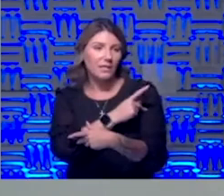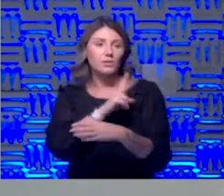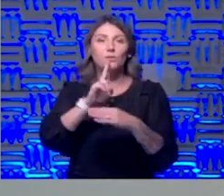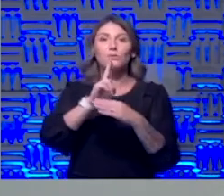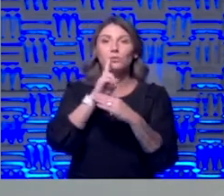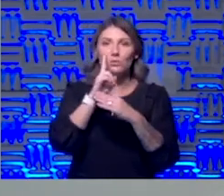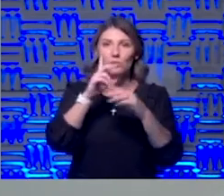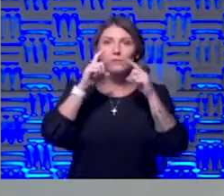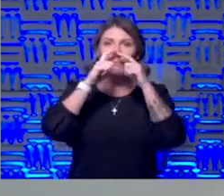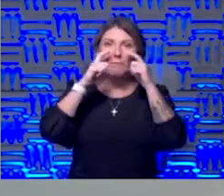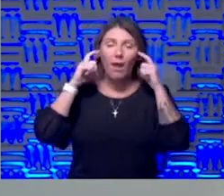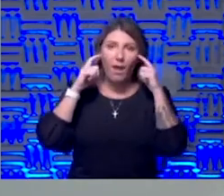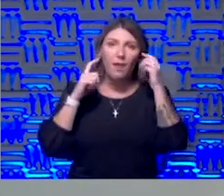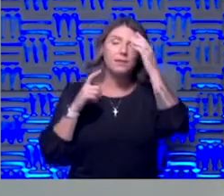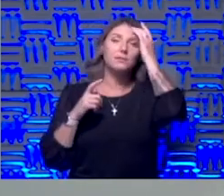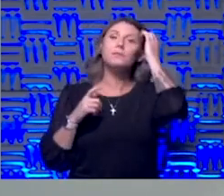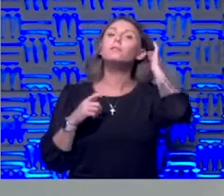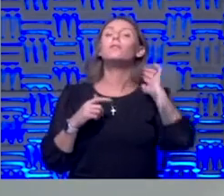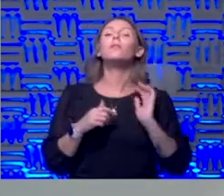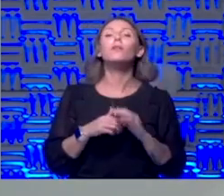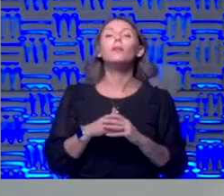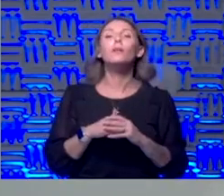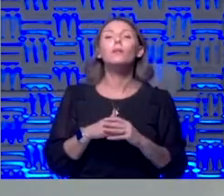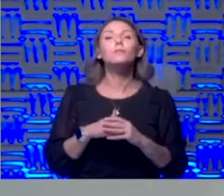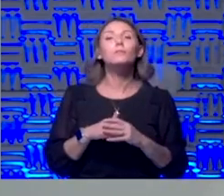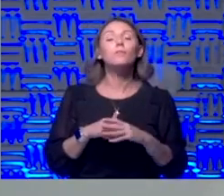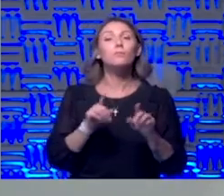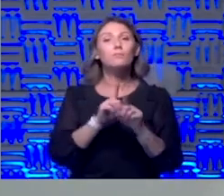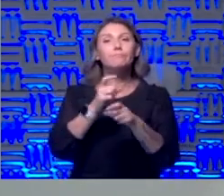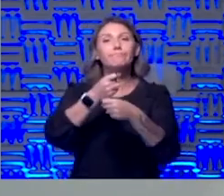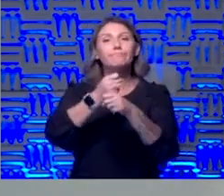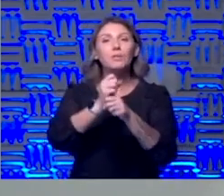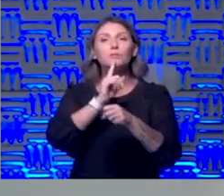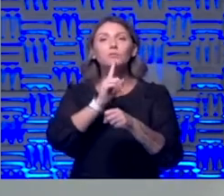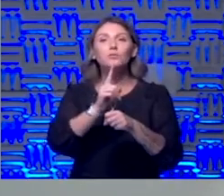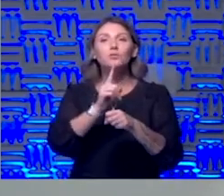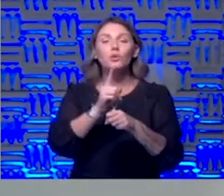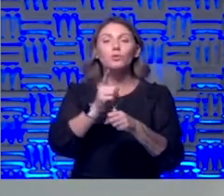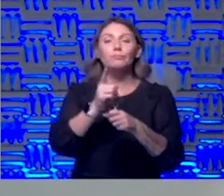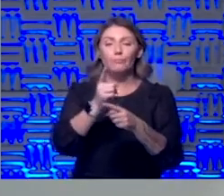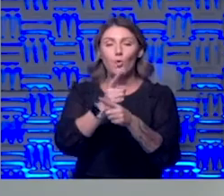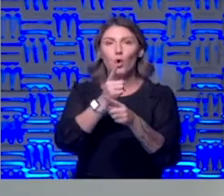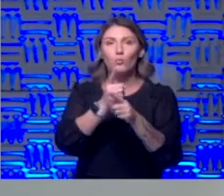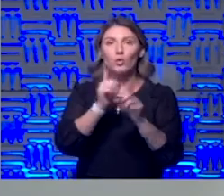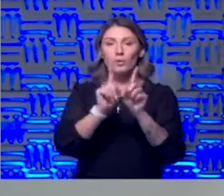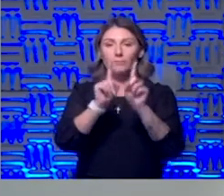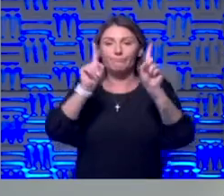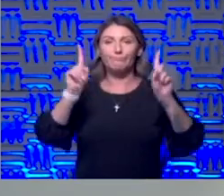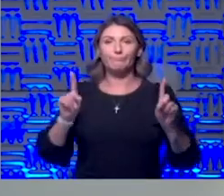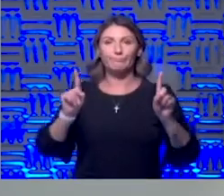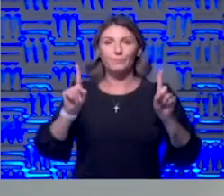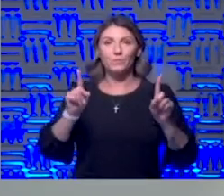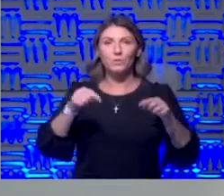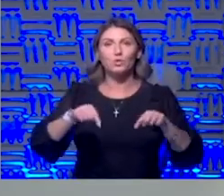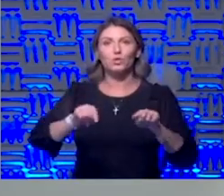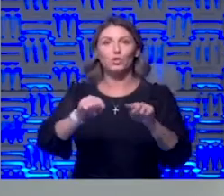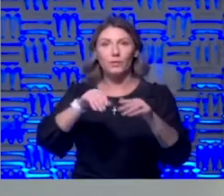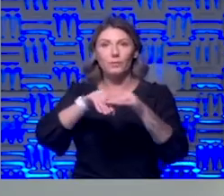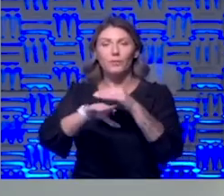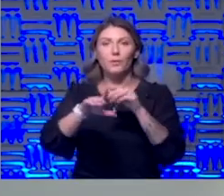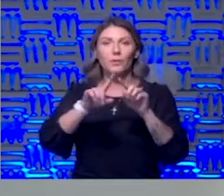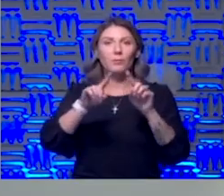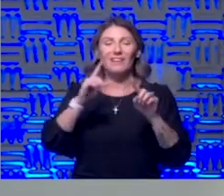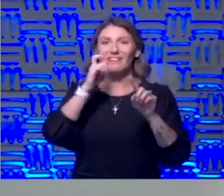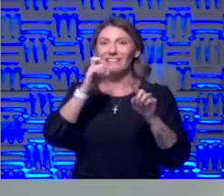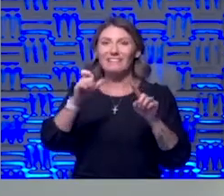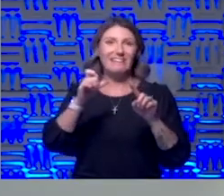masks and making sure that they're appropriately distancing during their admission here but we are not universally